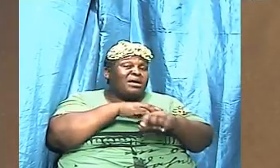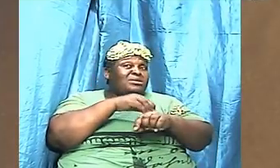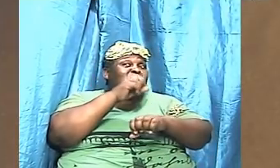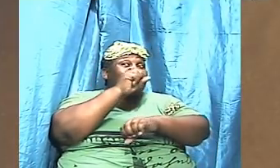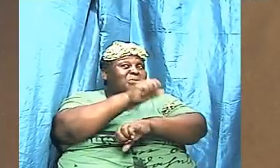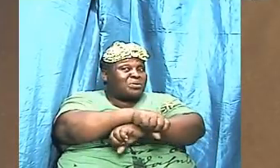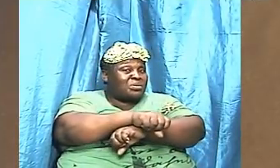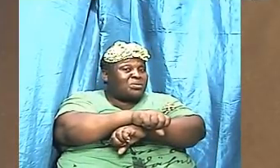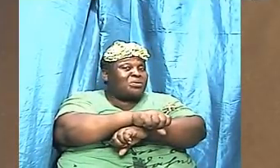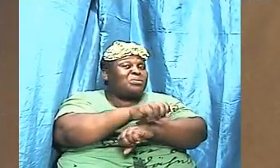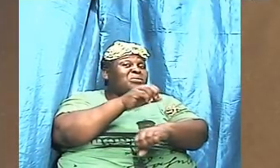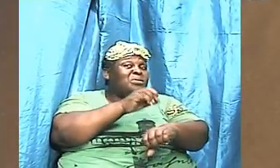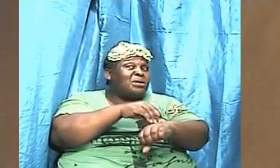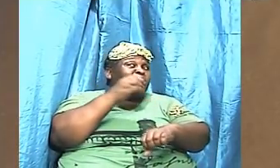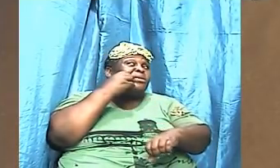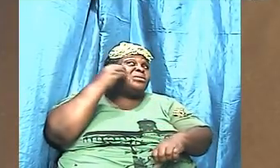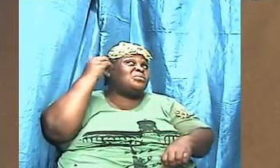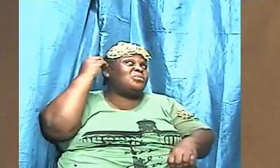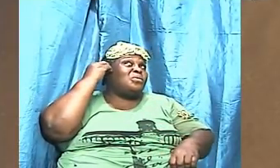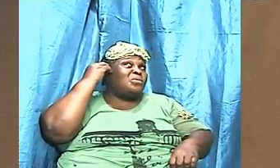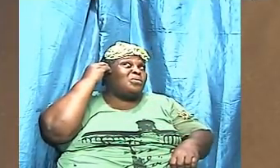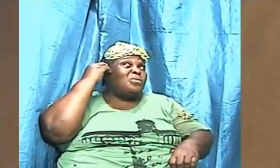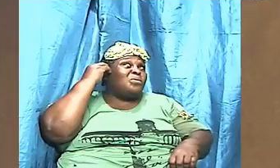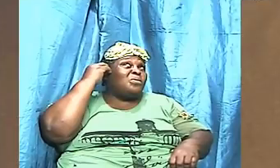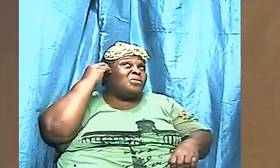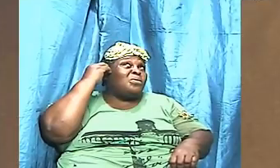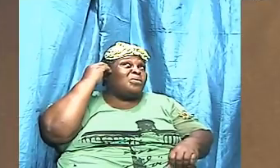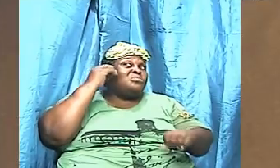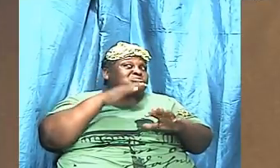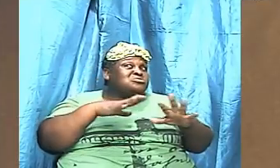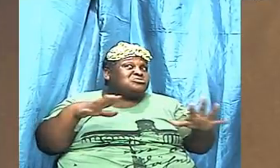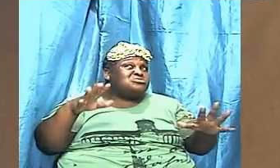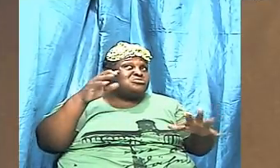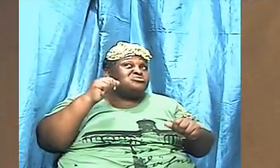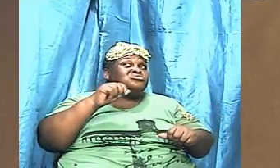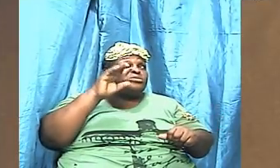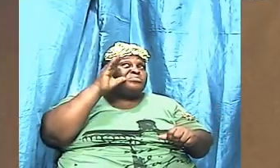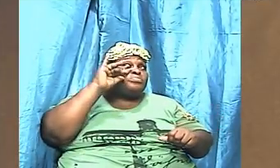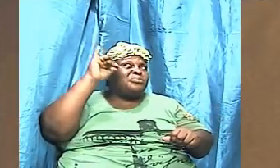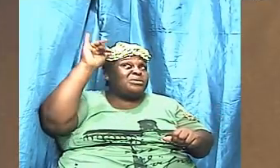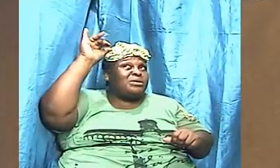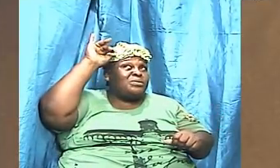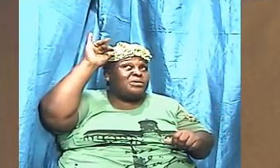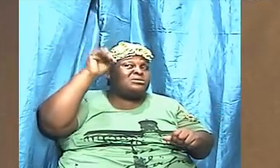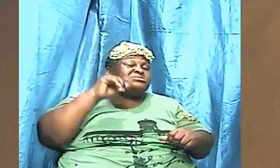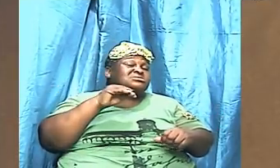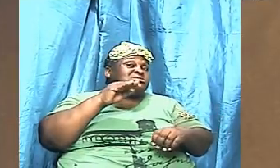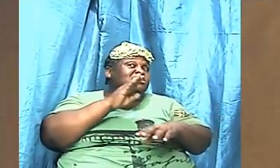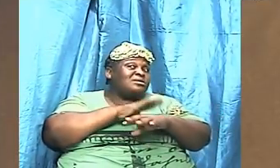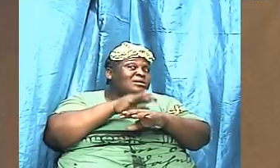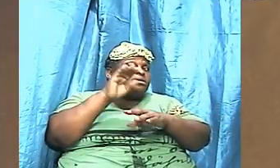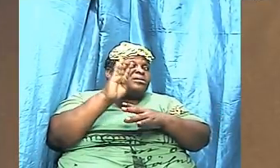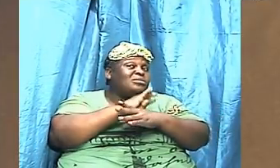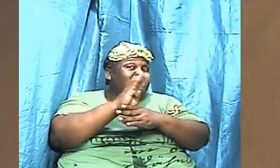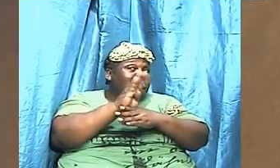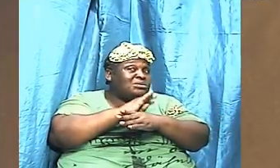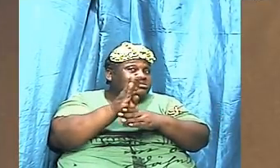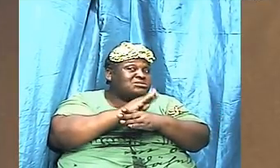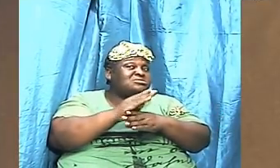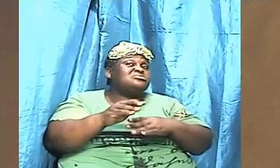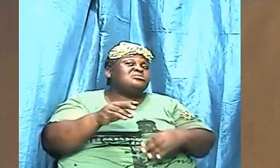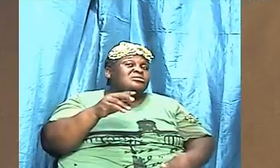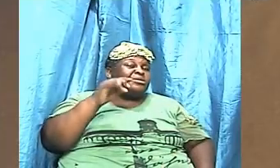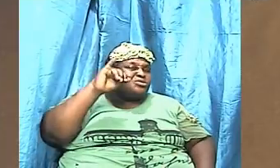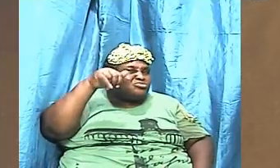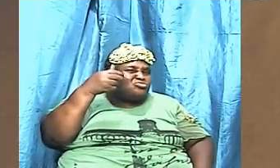your wife at home in relation to your children or to your parents and the business in relation to your you just